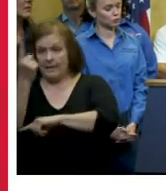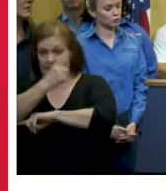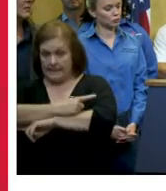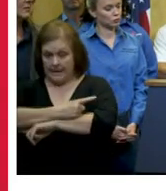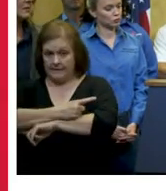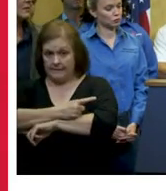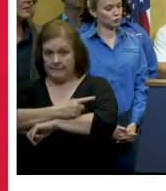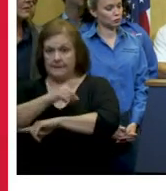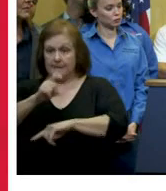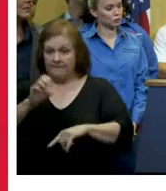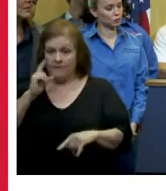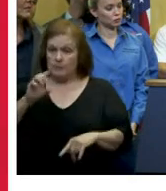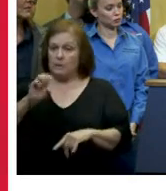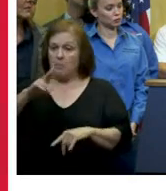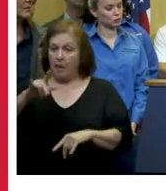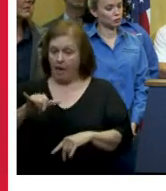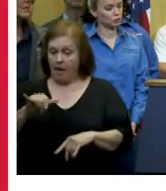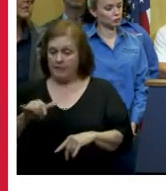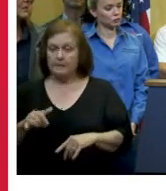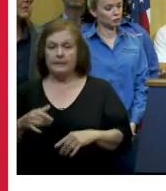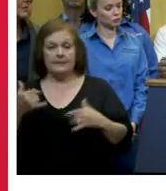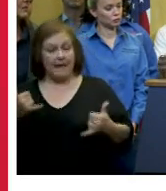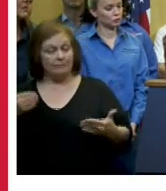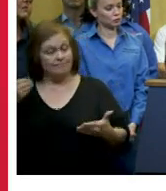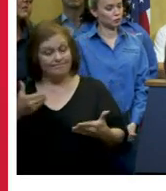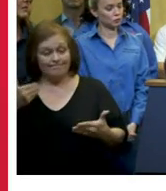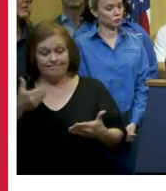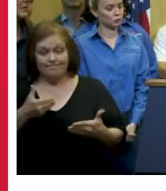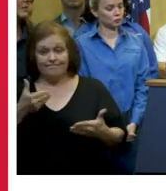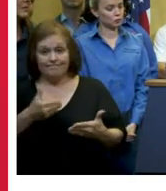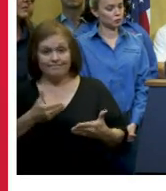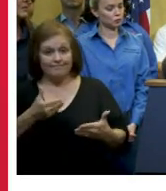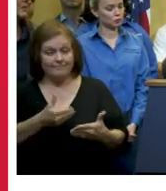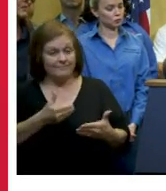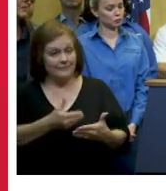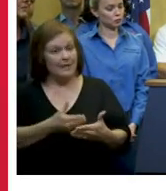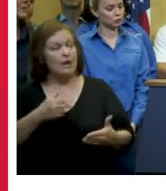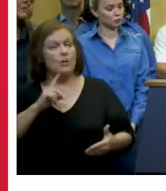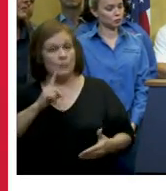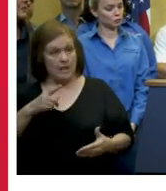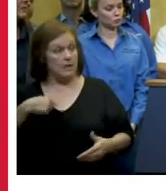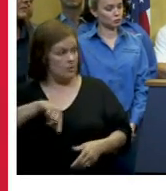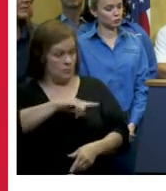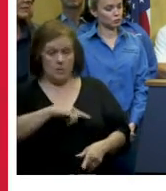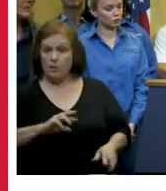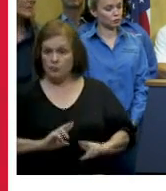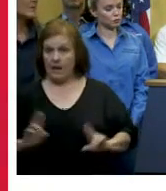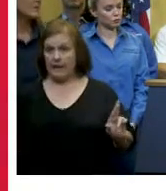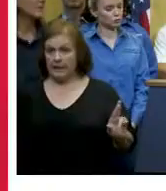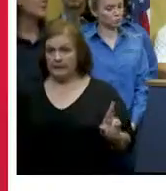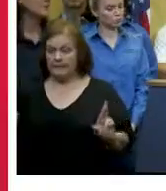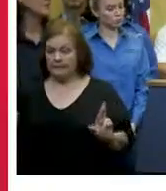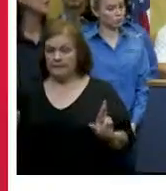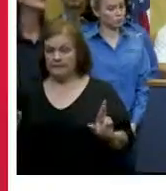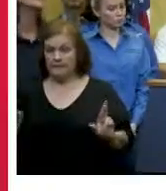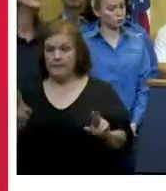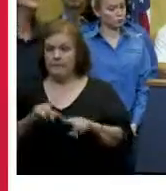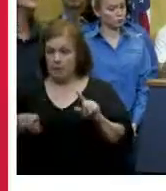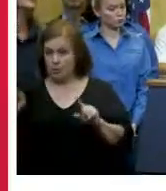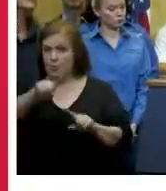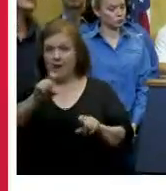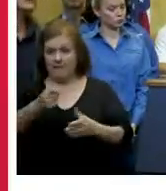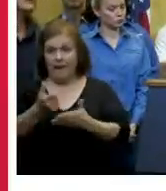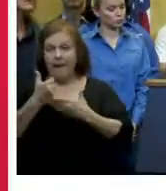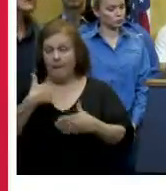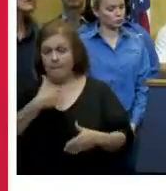now the window is closing and again we are holistically committed over here to do what we need to do but you all got to